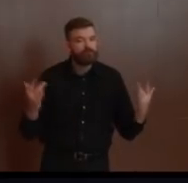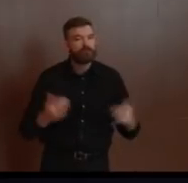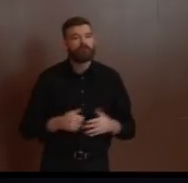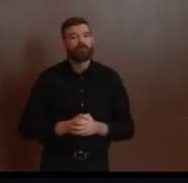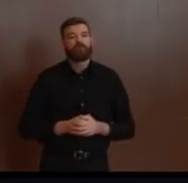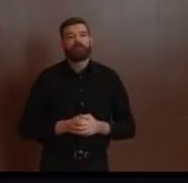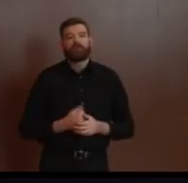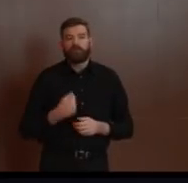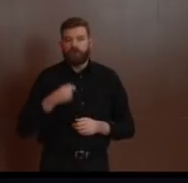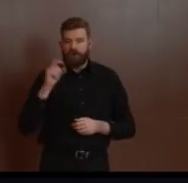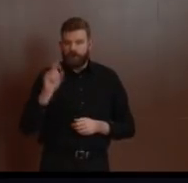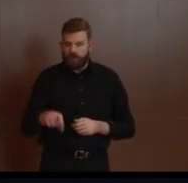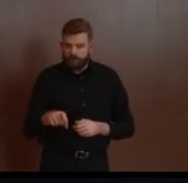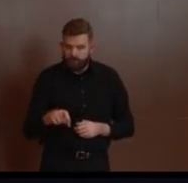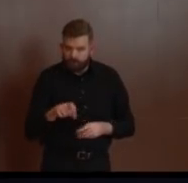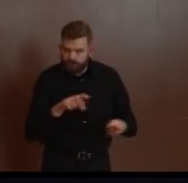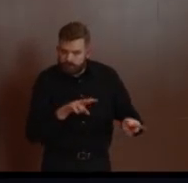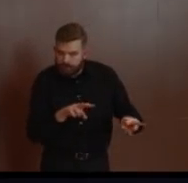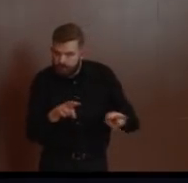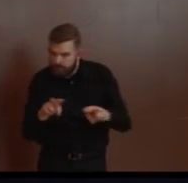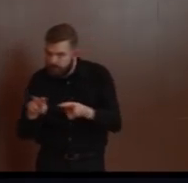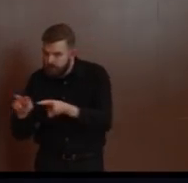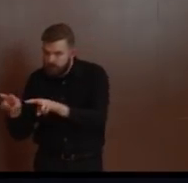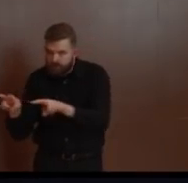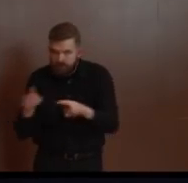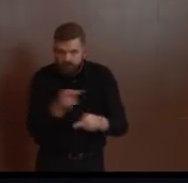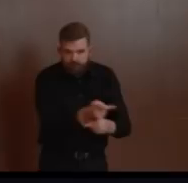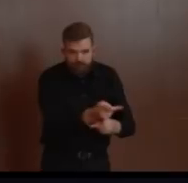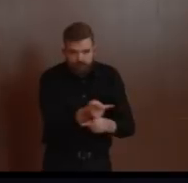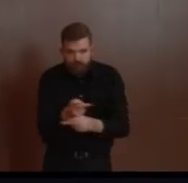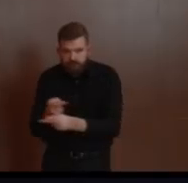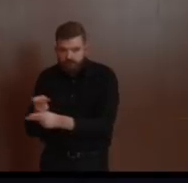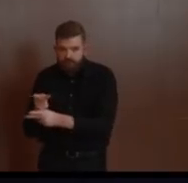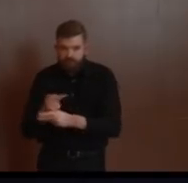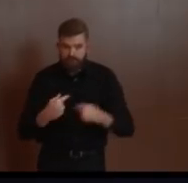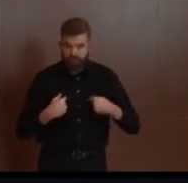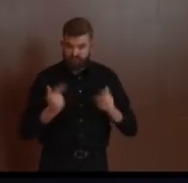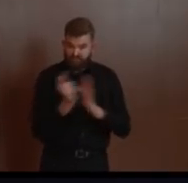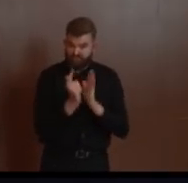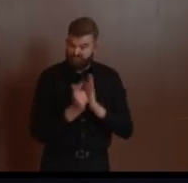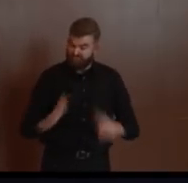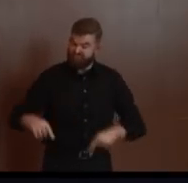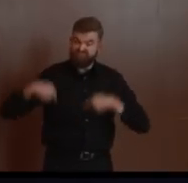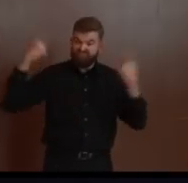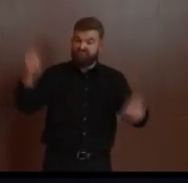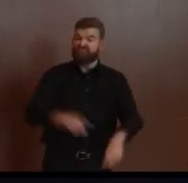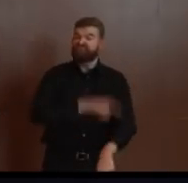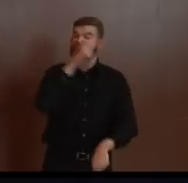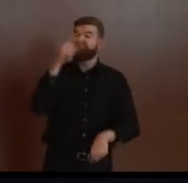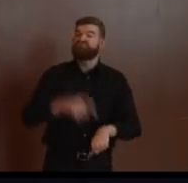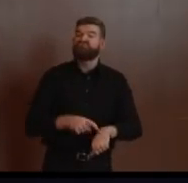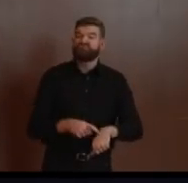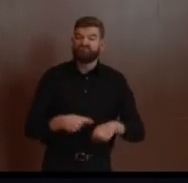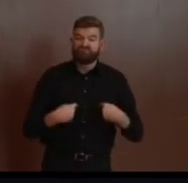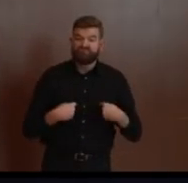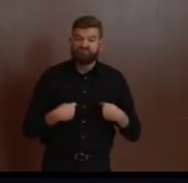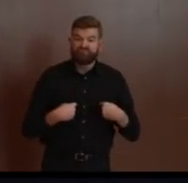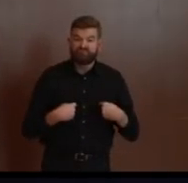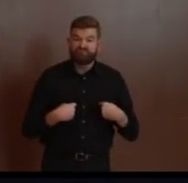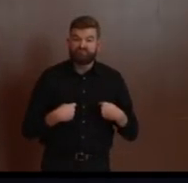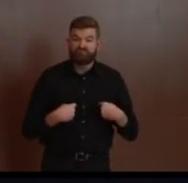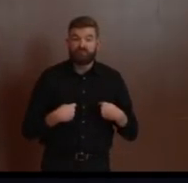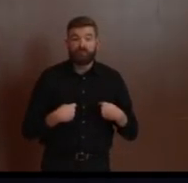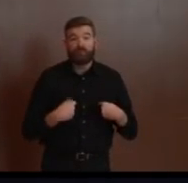for the majority of my career, I will guarantee you, absolutely guarantee you, that additional fraud cases are going to come.